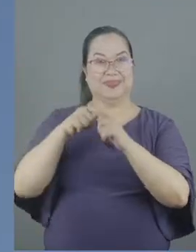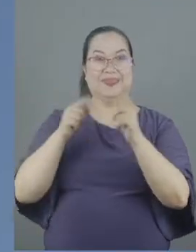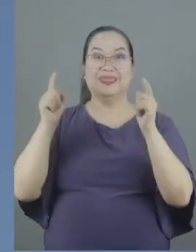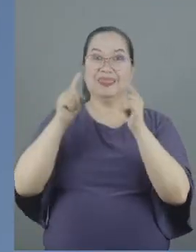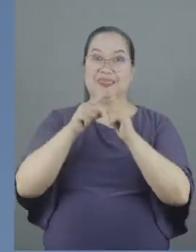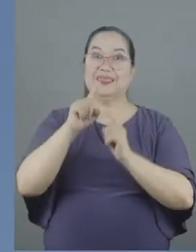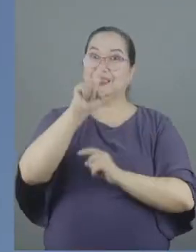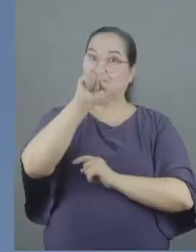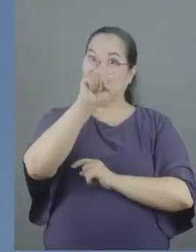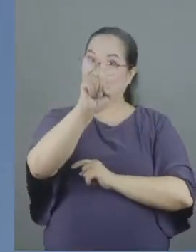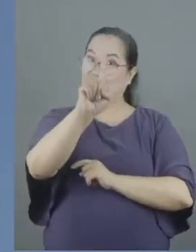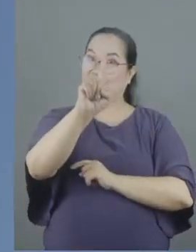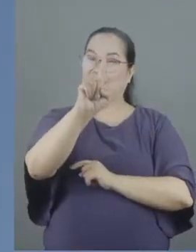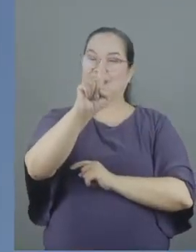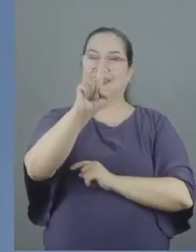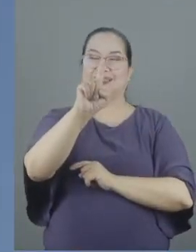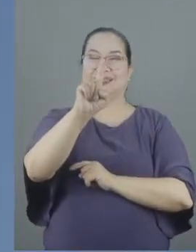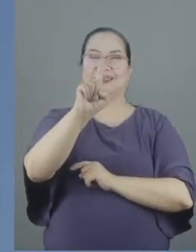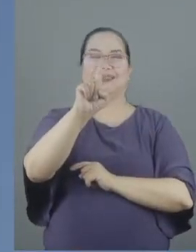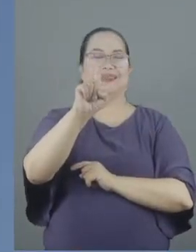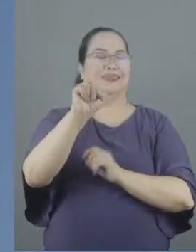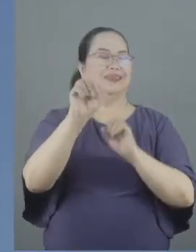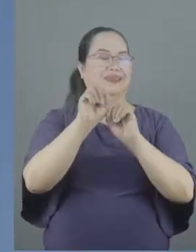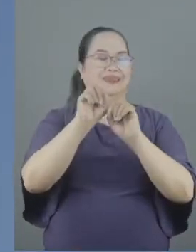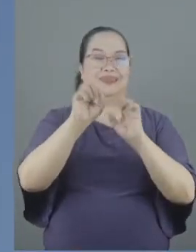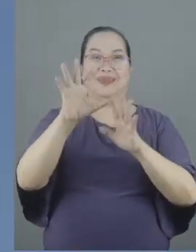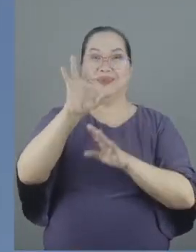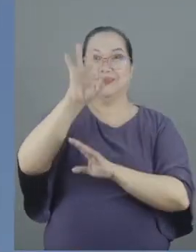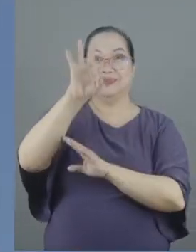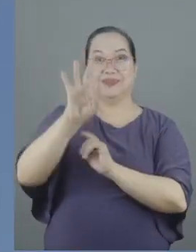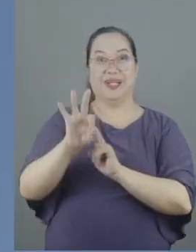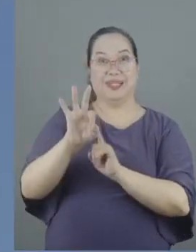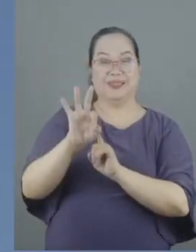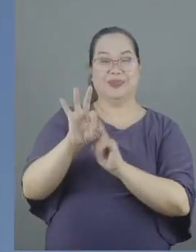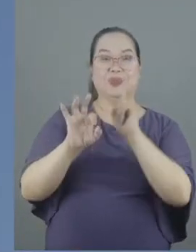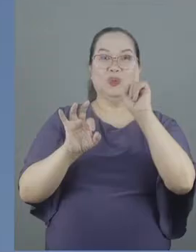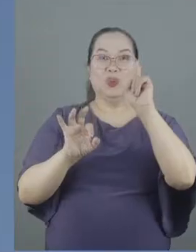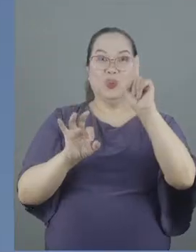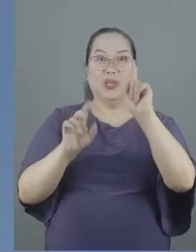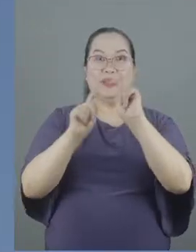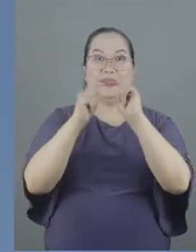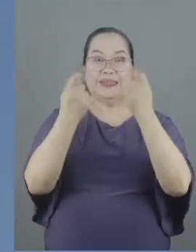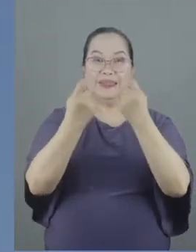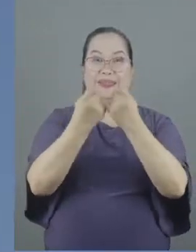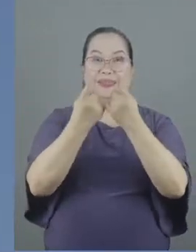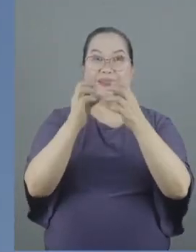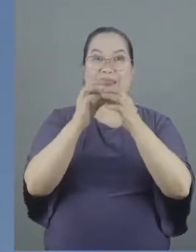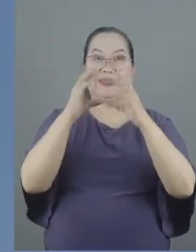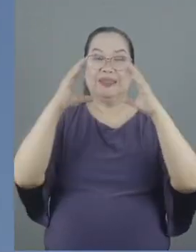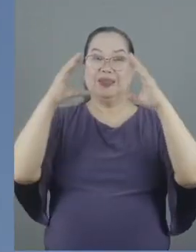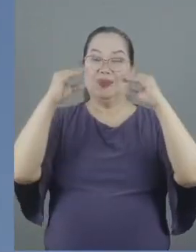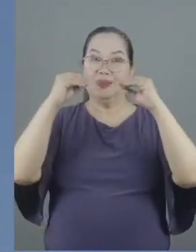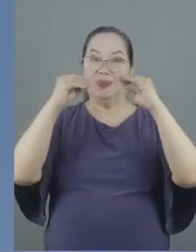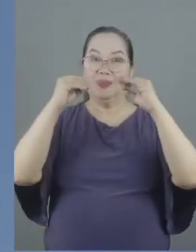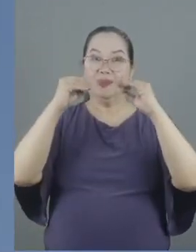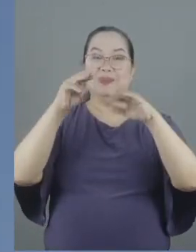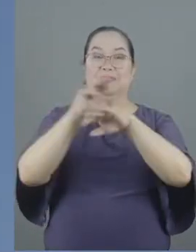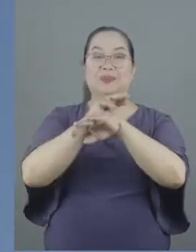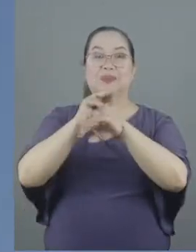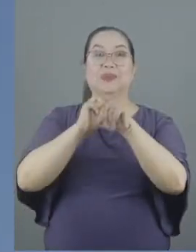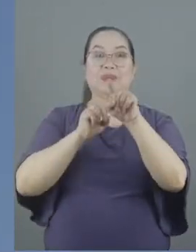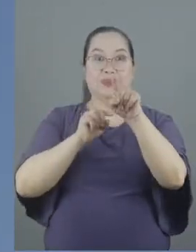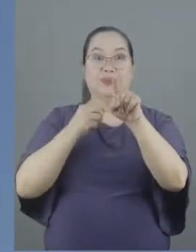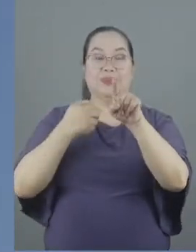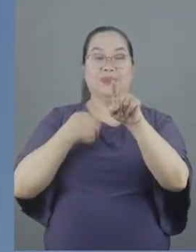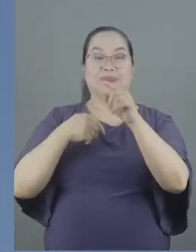one seemingly random Friday, one of my teammates in the comms ministry told me that he'll be